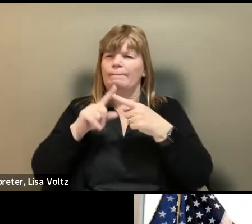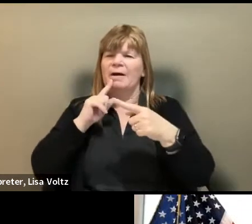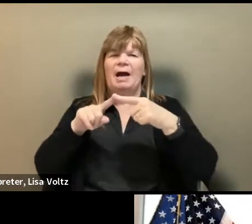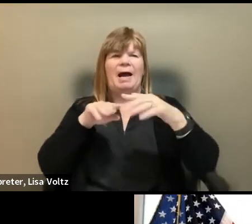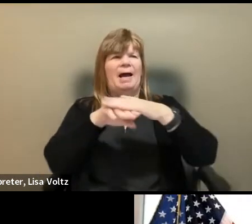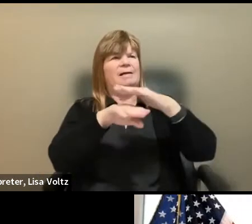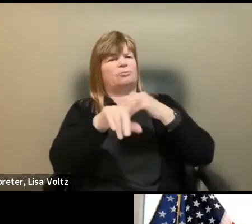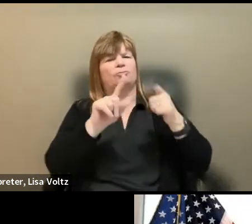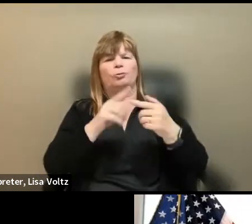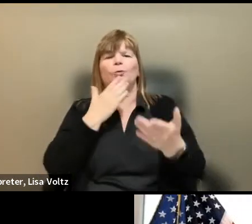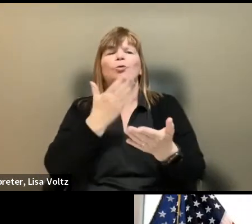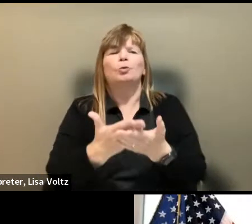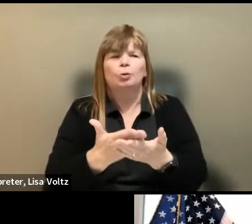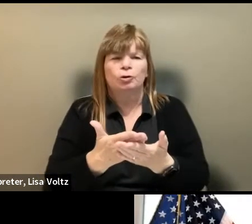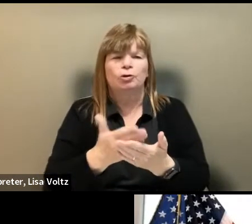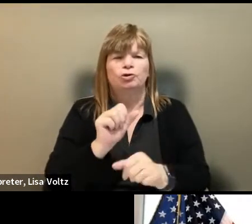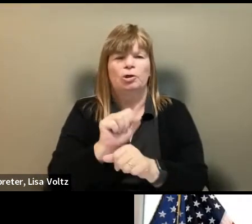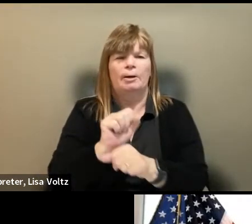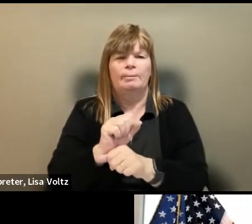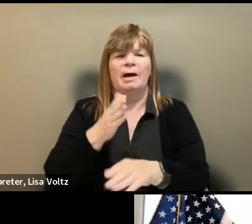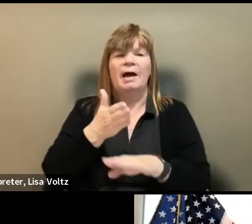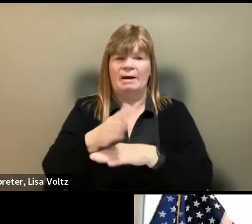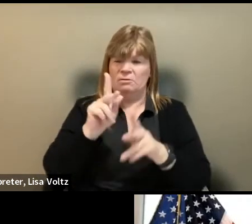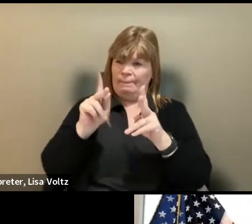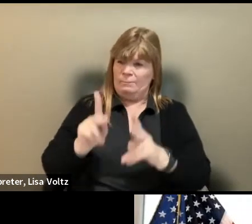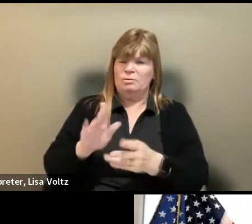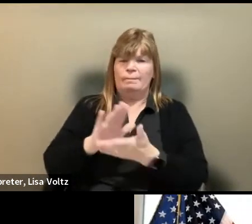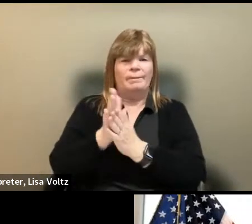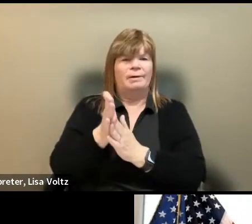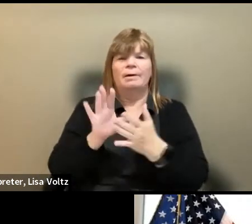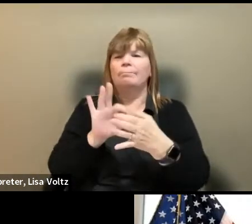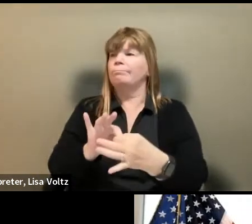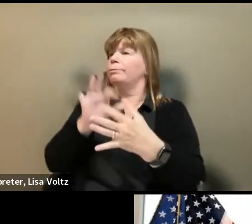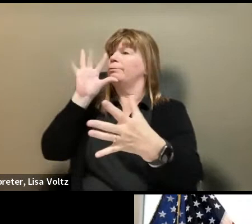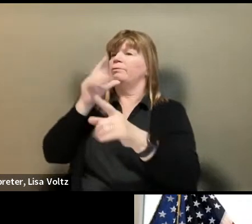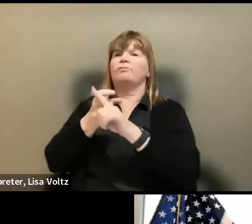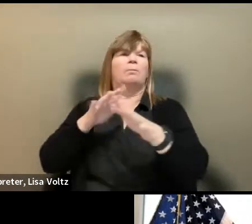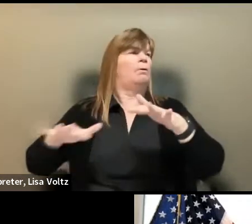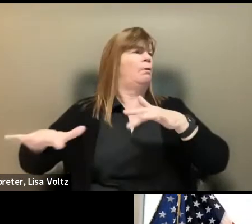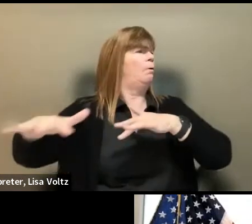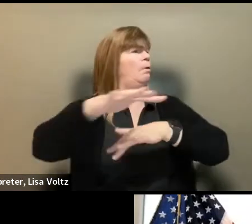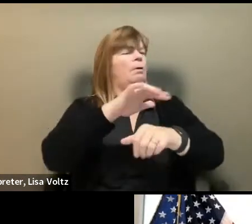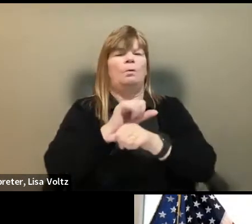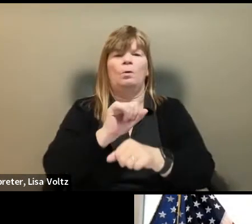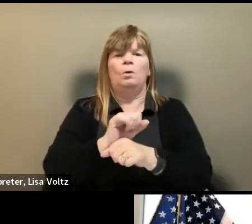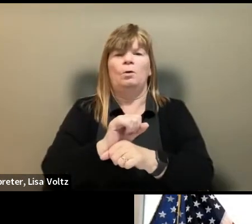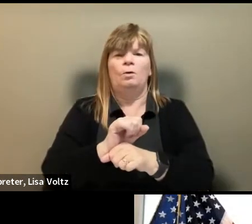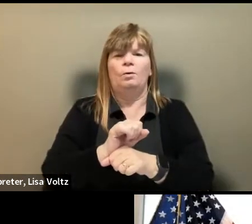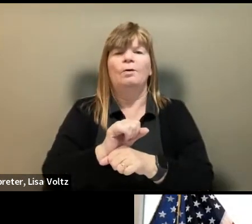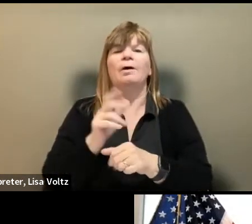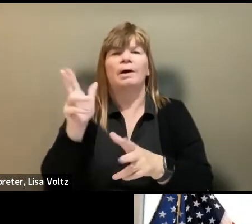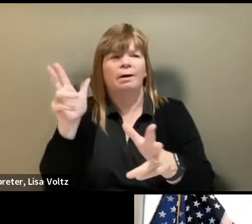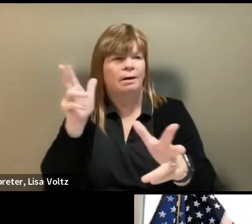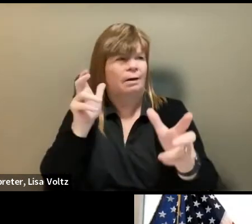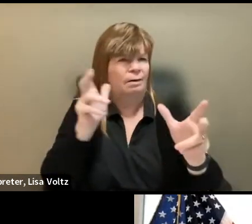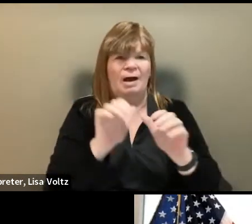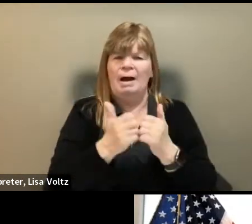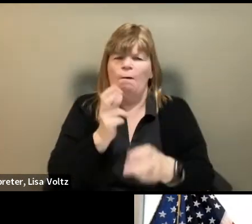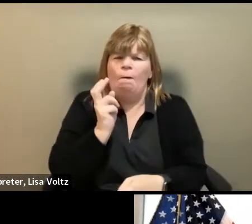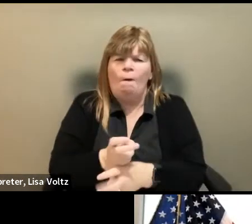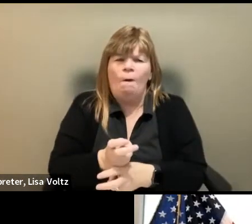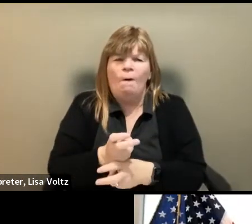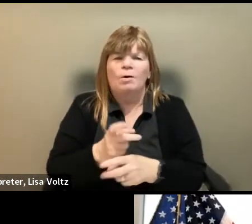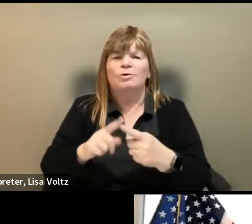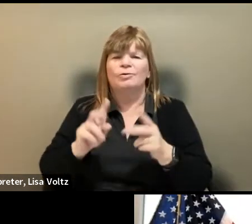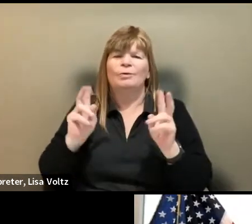good jobs. Because once someone has become detached from the workforce, then we hear about how it can be difficult to